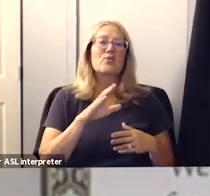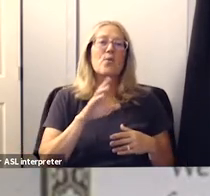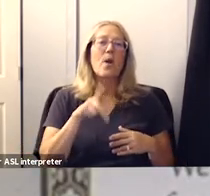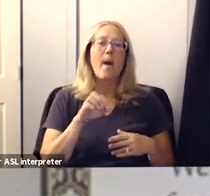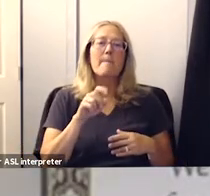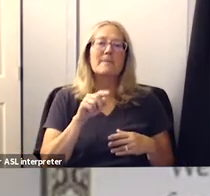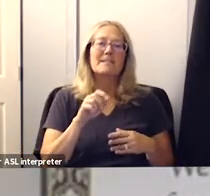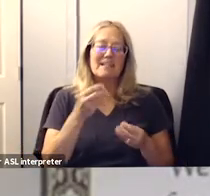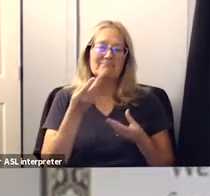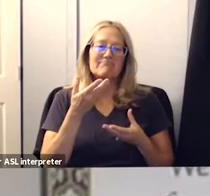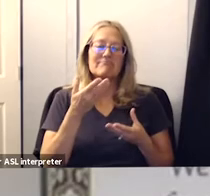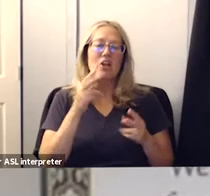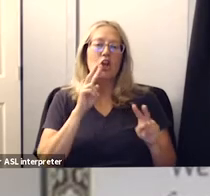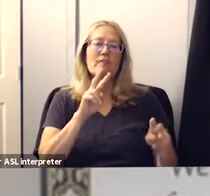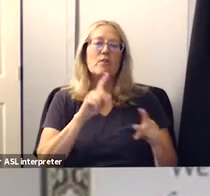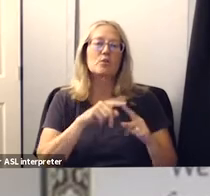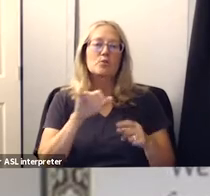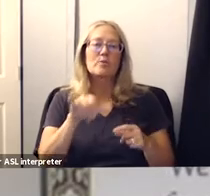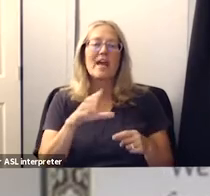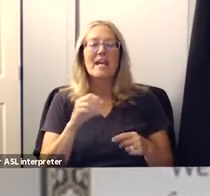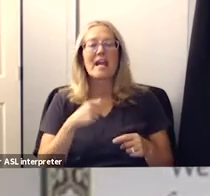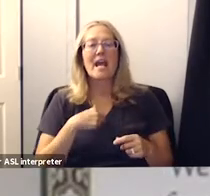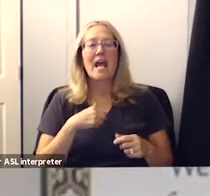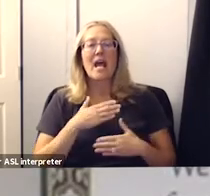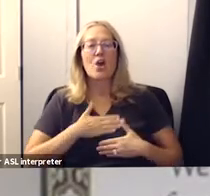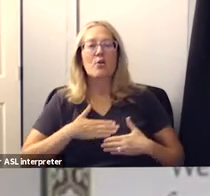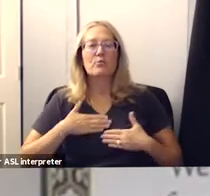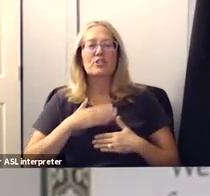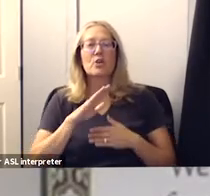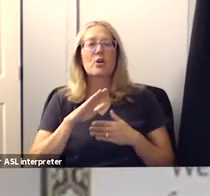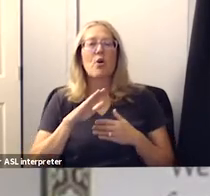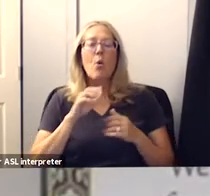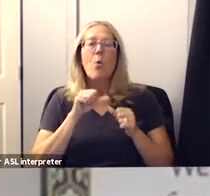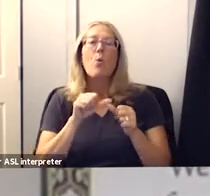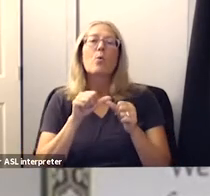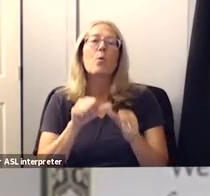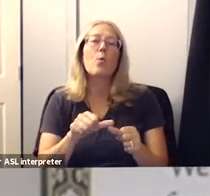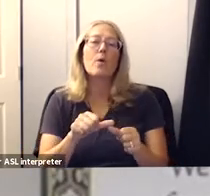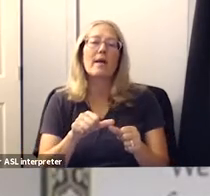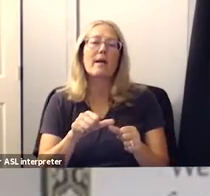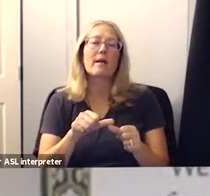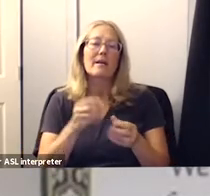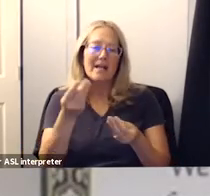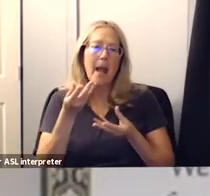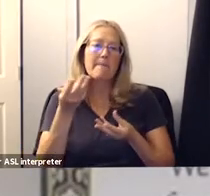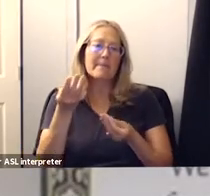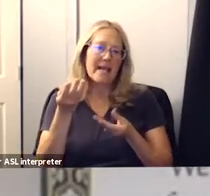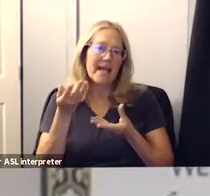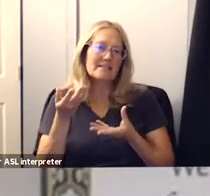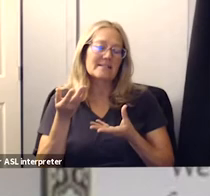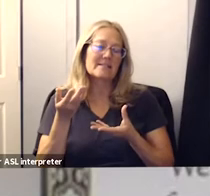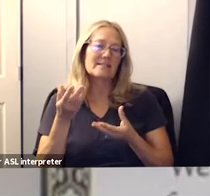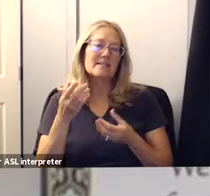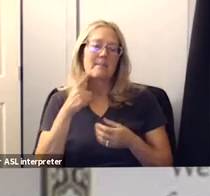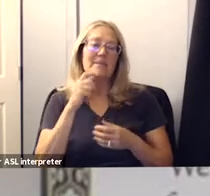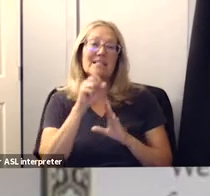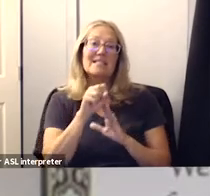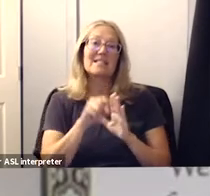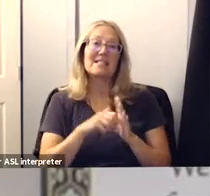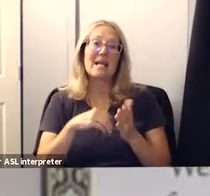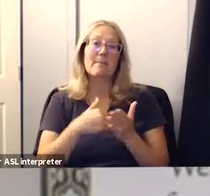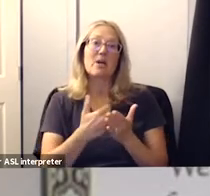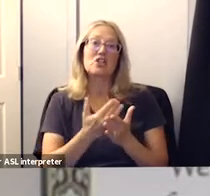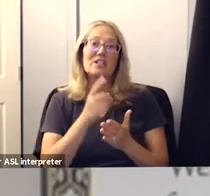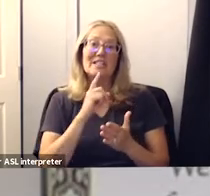looking forward uh to that i think i i really appreciate the ongoing um updates that will come because we know that the state budget is is